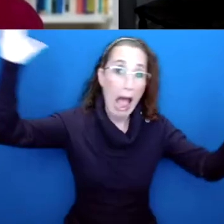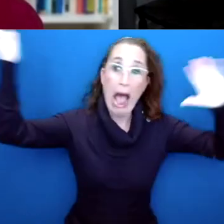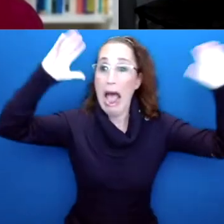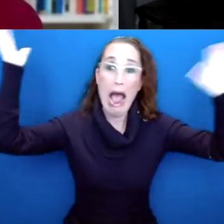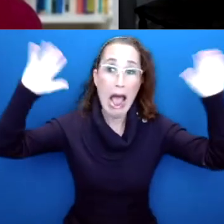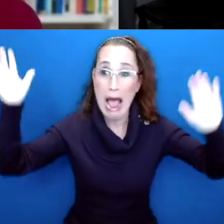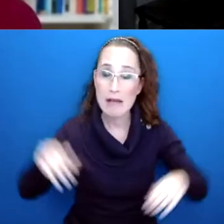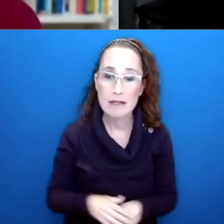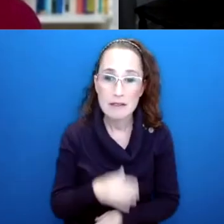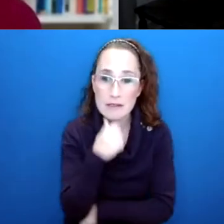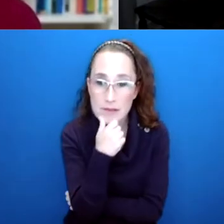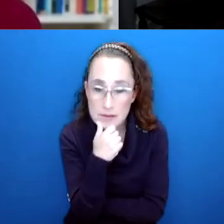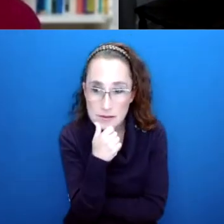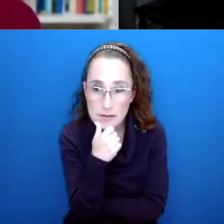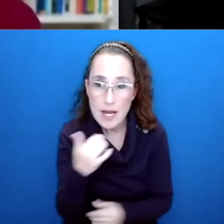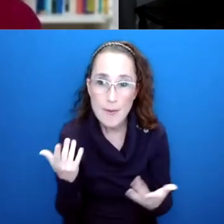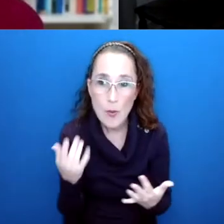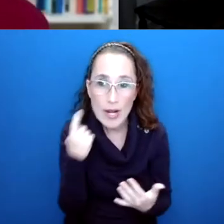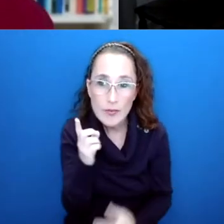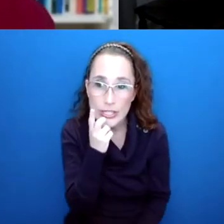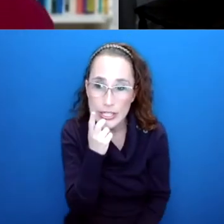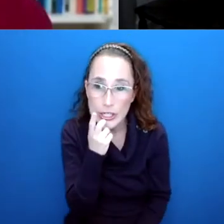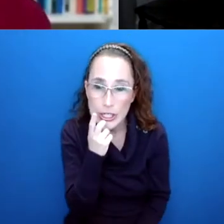I'm just waiting for dinner, which means I'm just waiting to die.